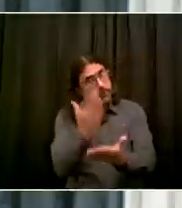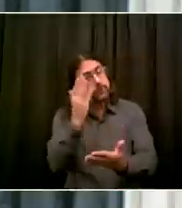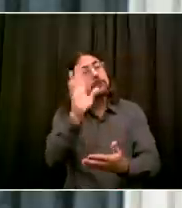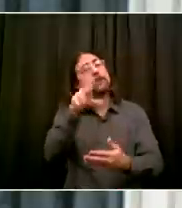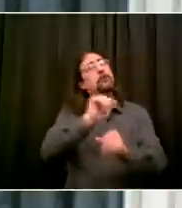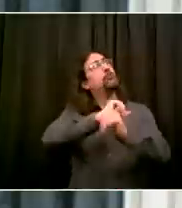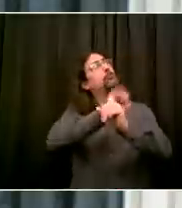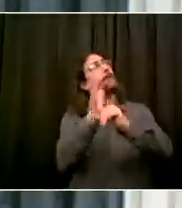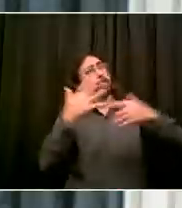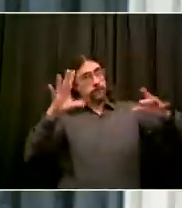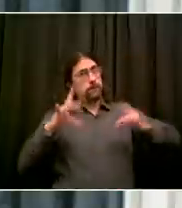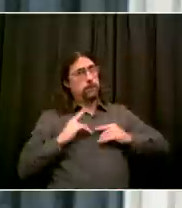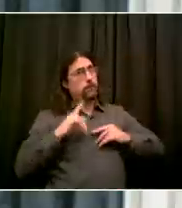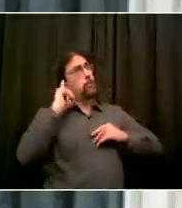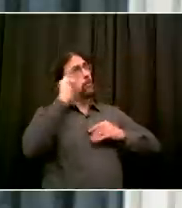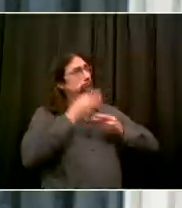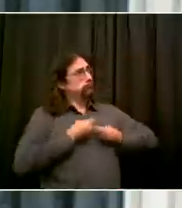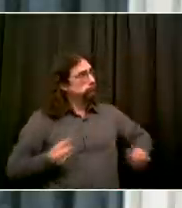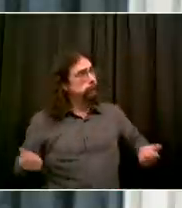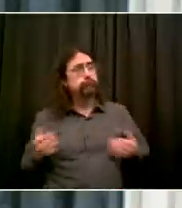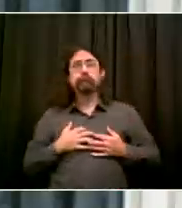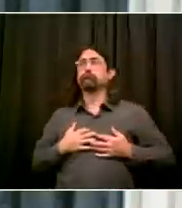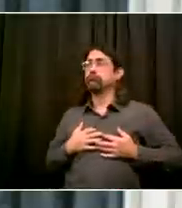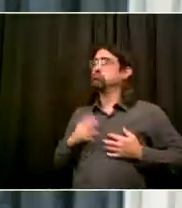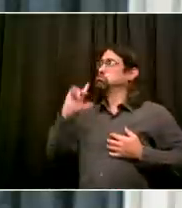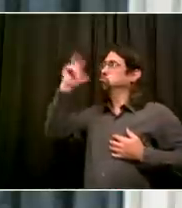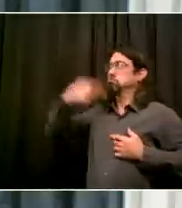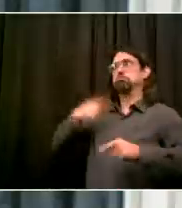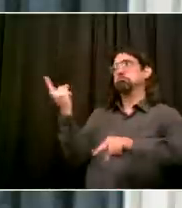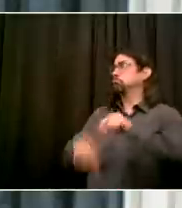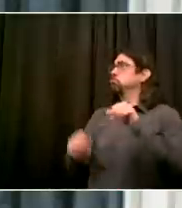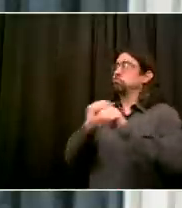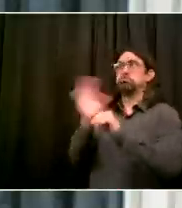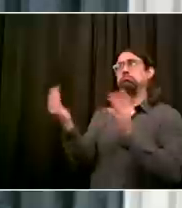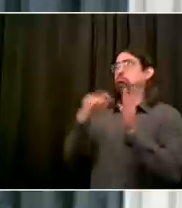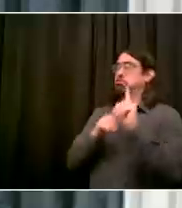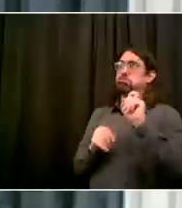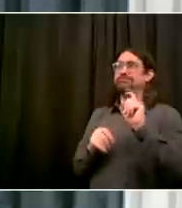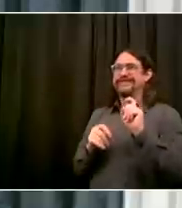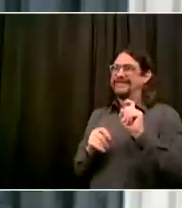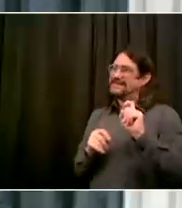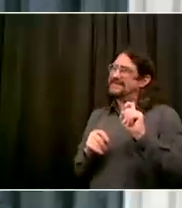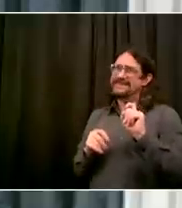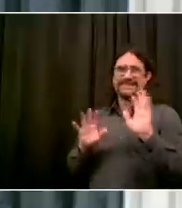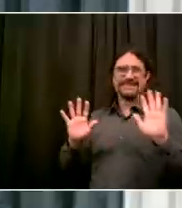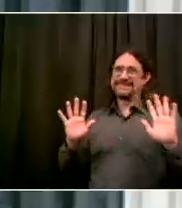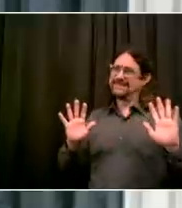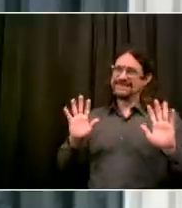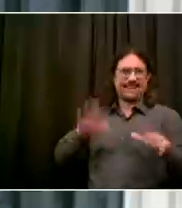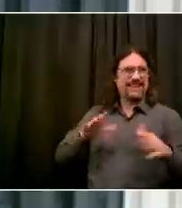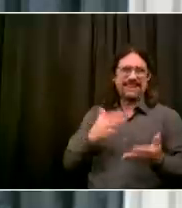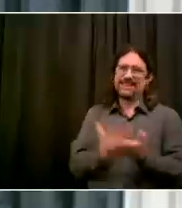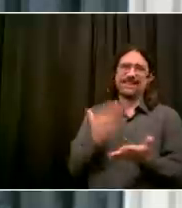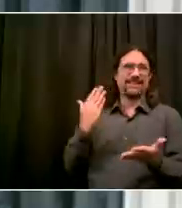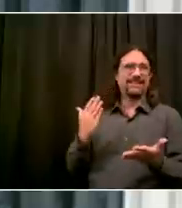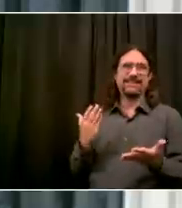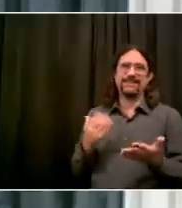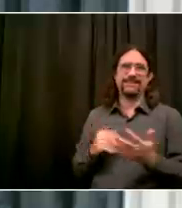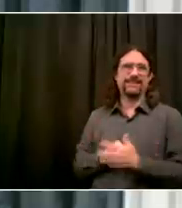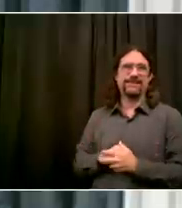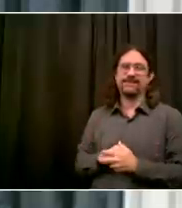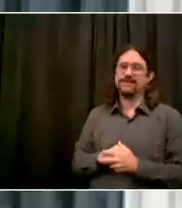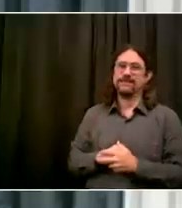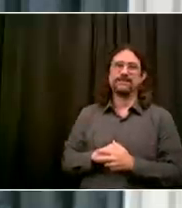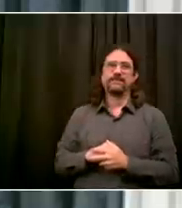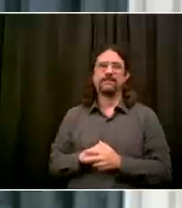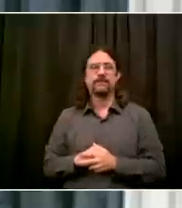an increase in cases among those susceptible people. So, hence, all of our focus and